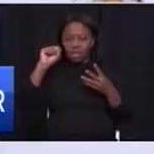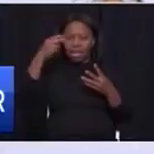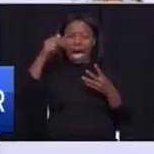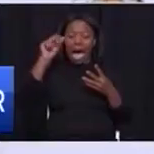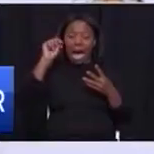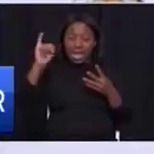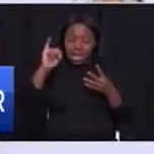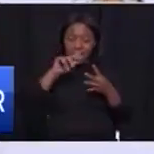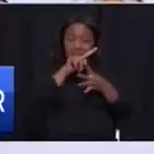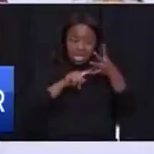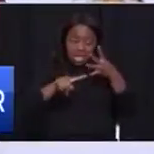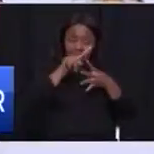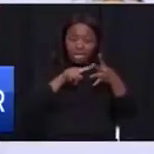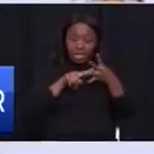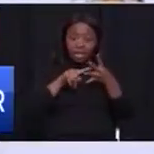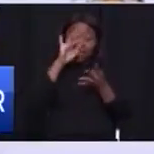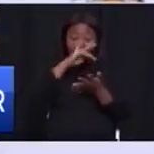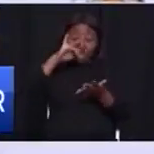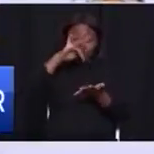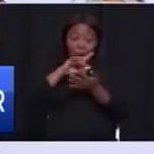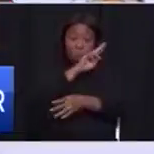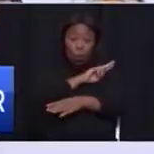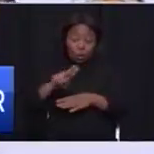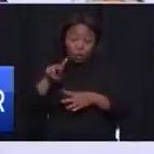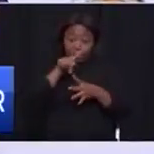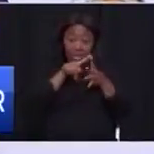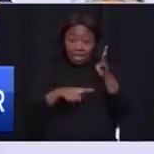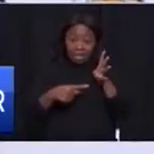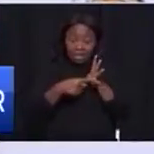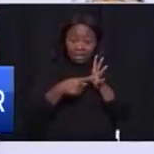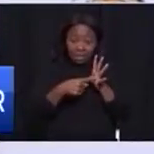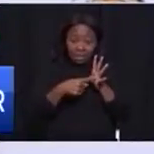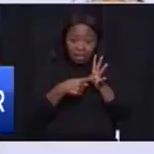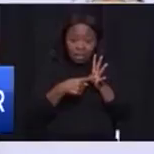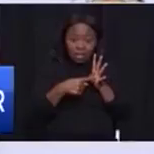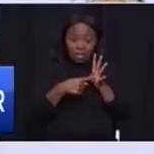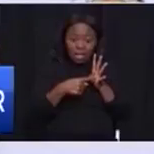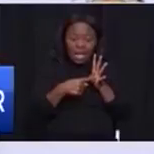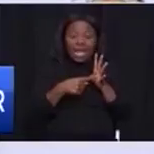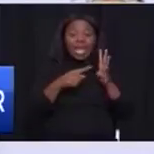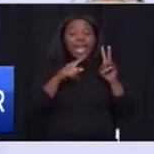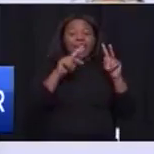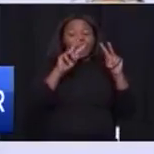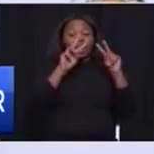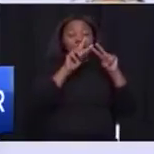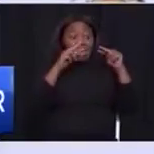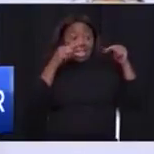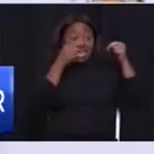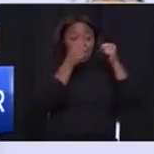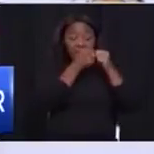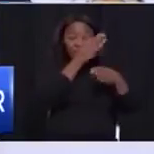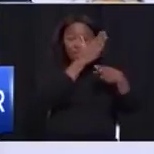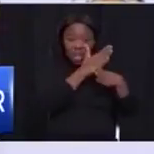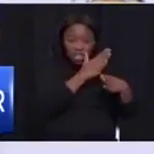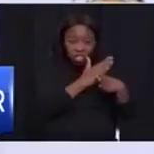Those four central hospitals are a national function, a